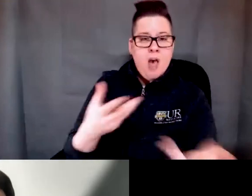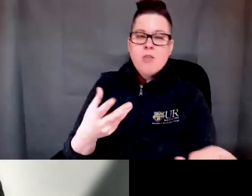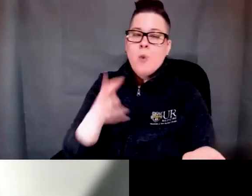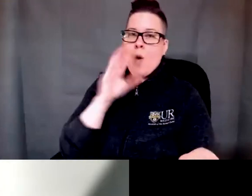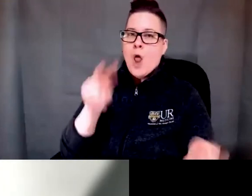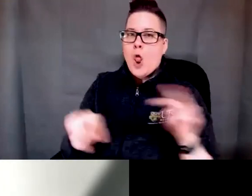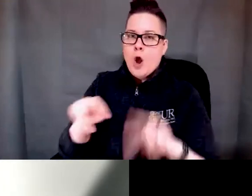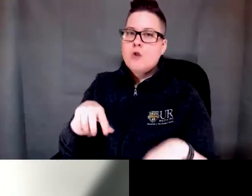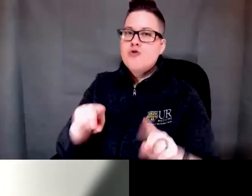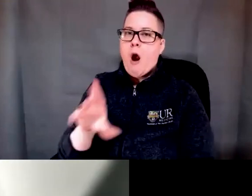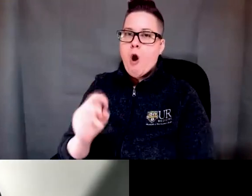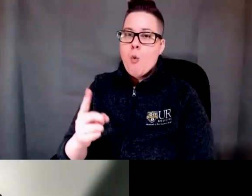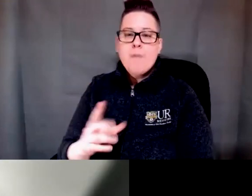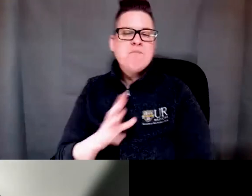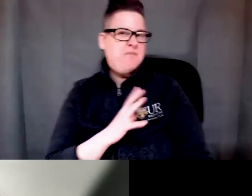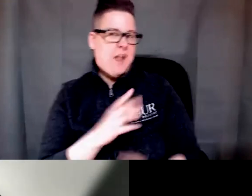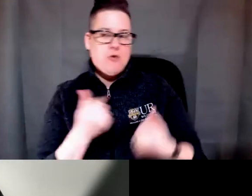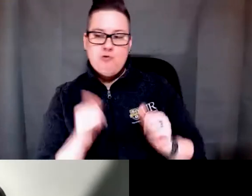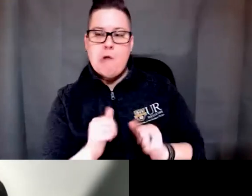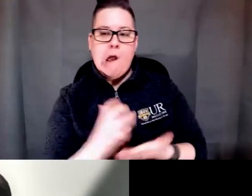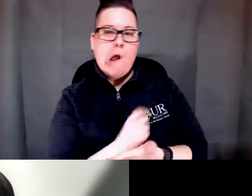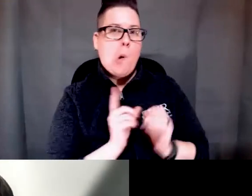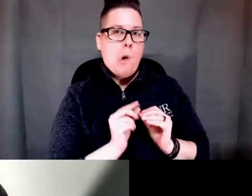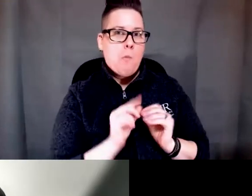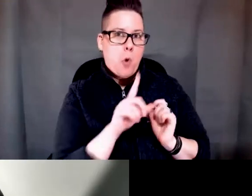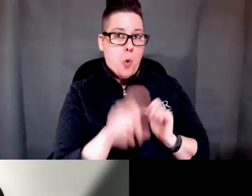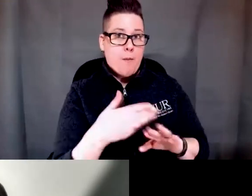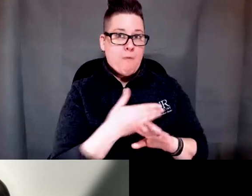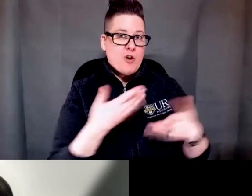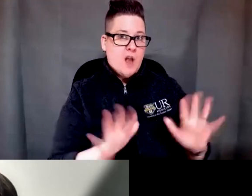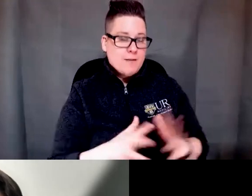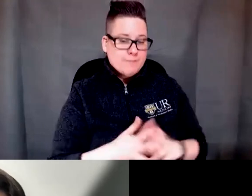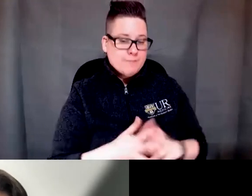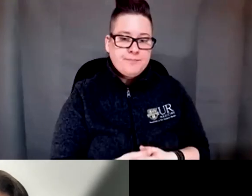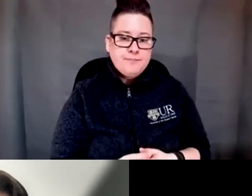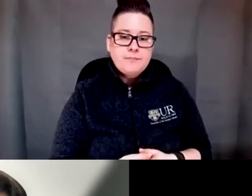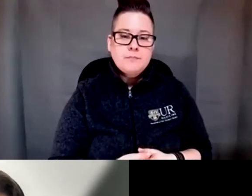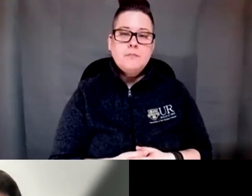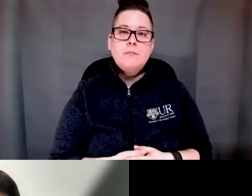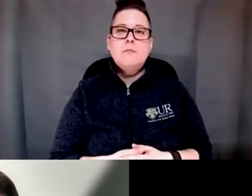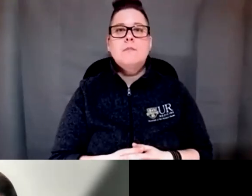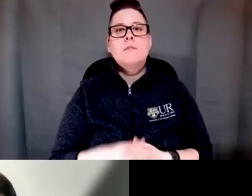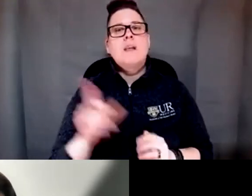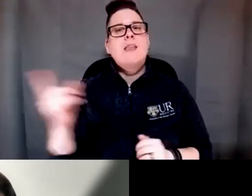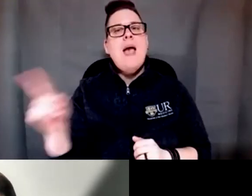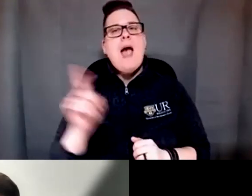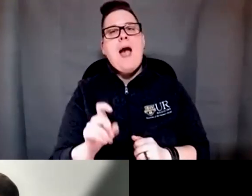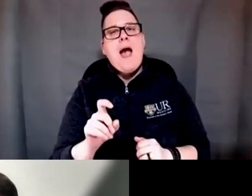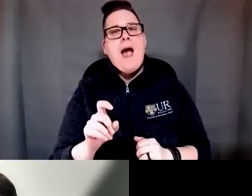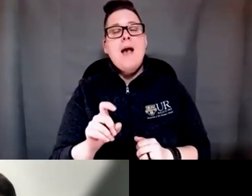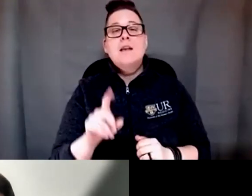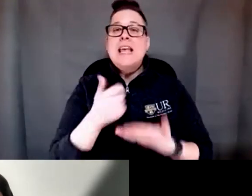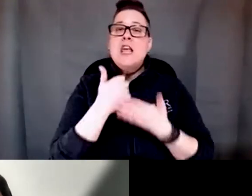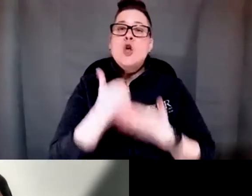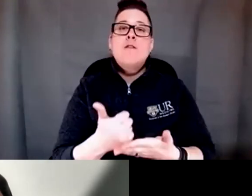great let's try to get one more in here before we need to stop someone asks about intergenerational interventions